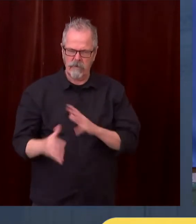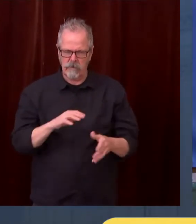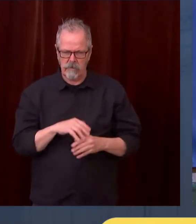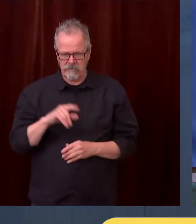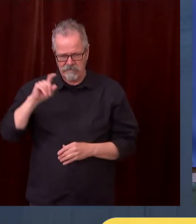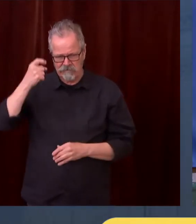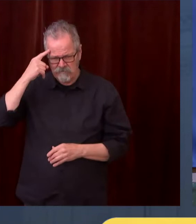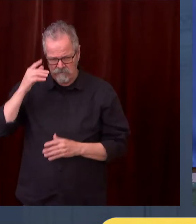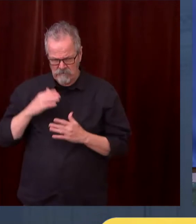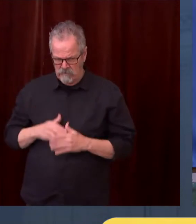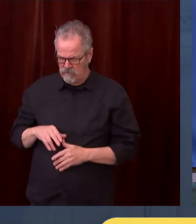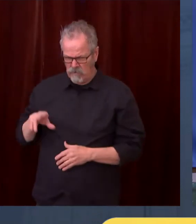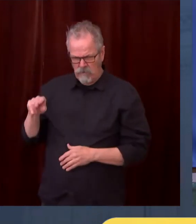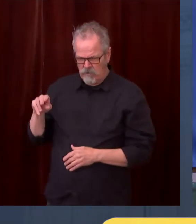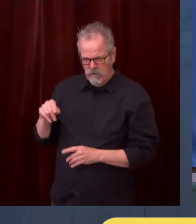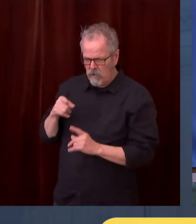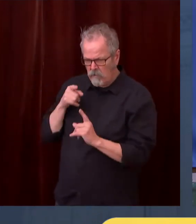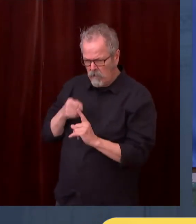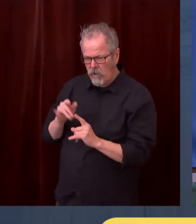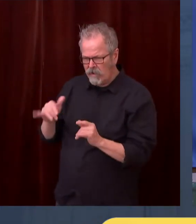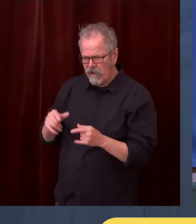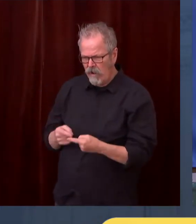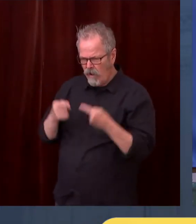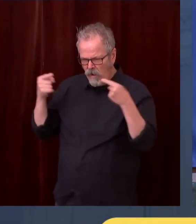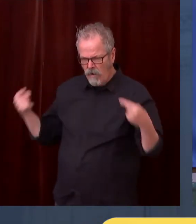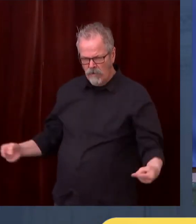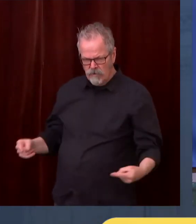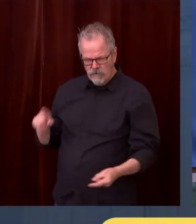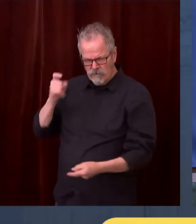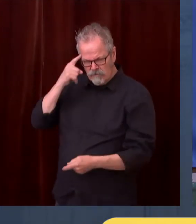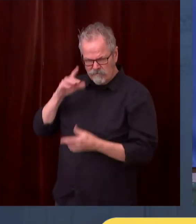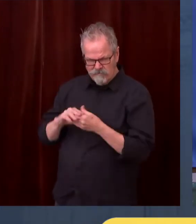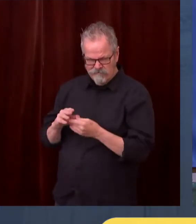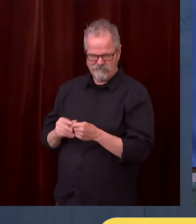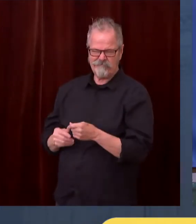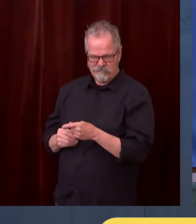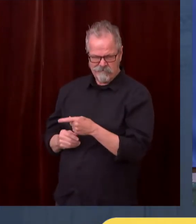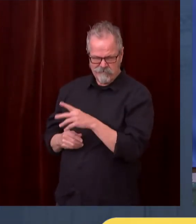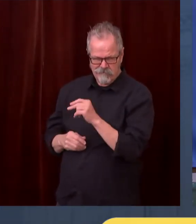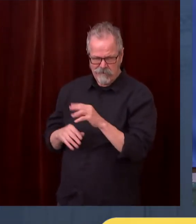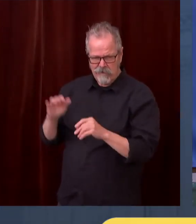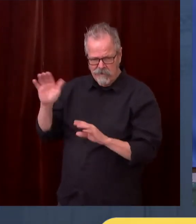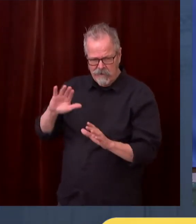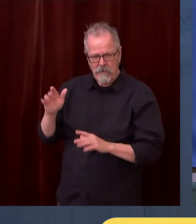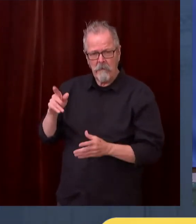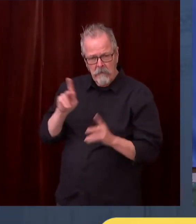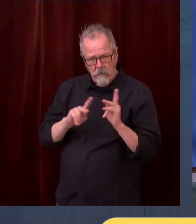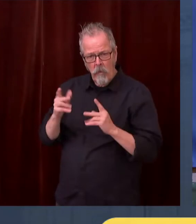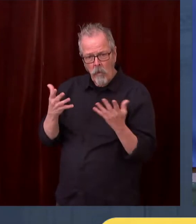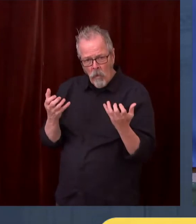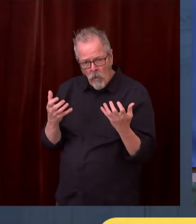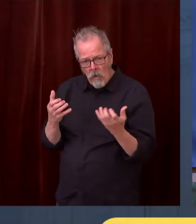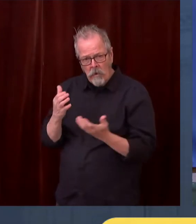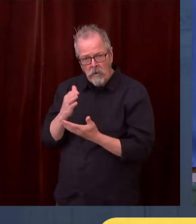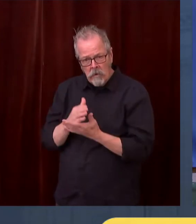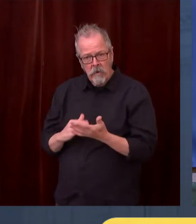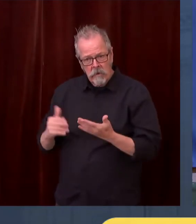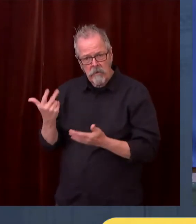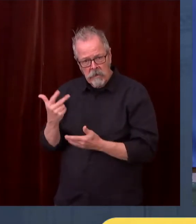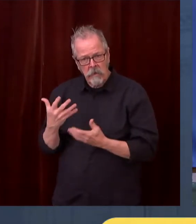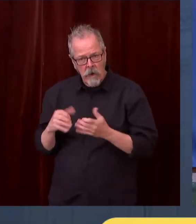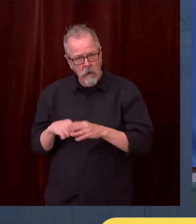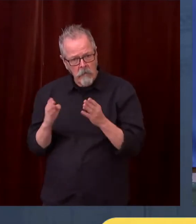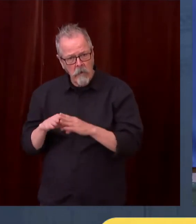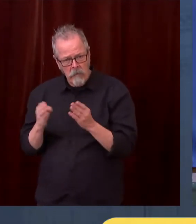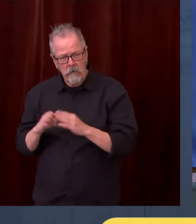to phase three, it will help to get vaccinated, talk to your seniors to get vaccinated, and wear a mask